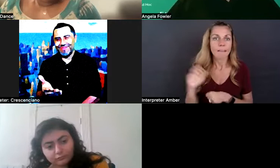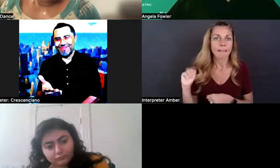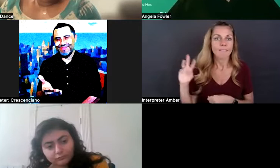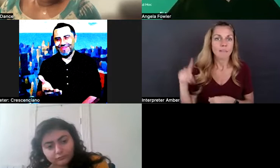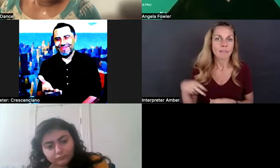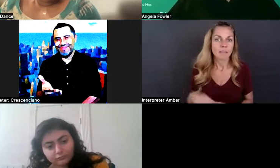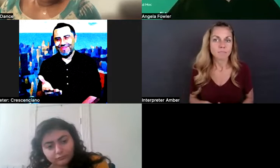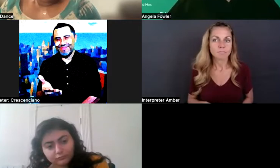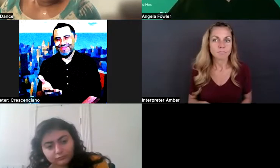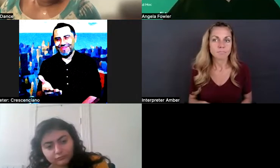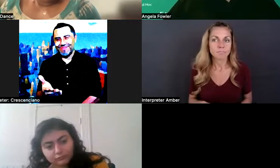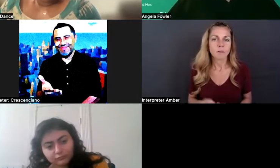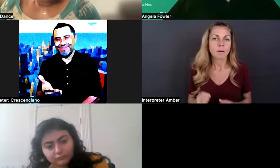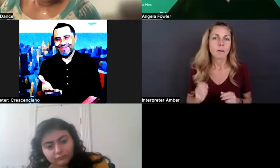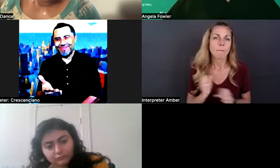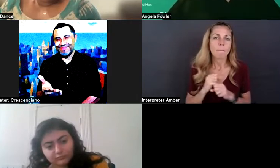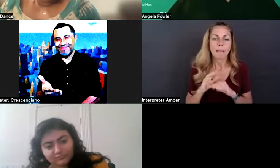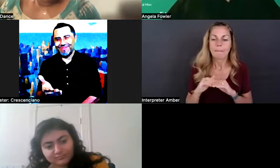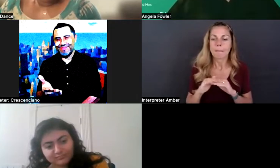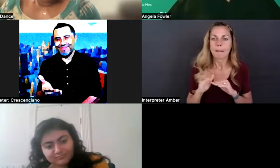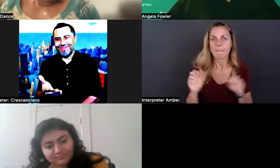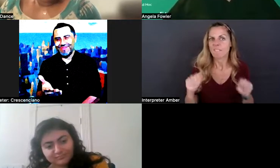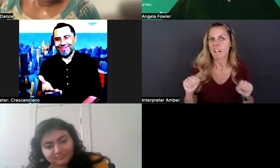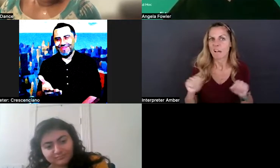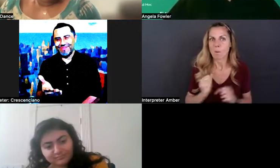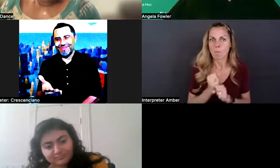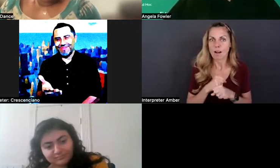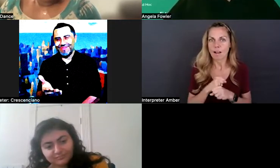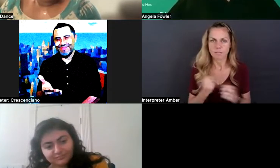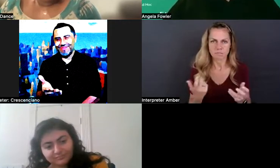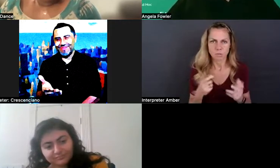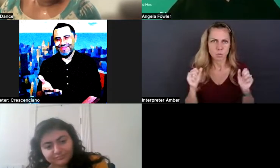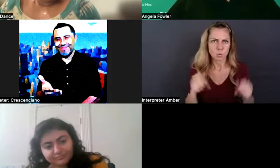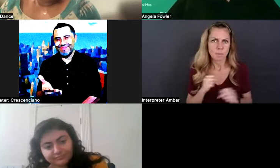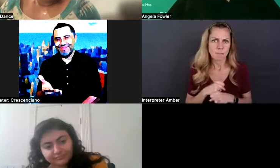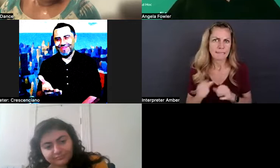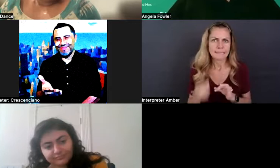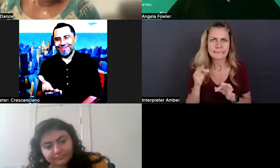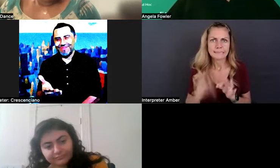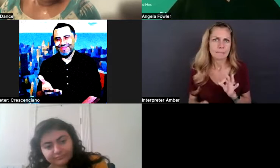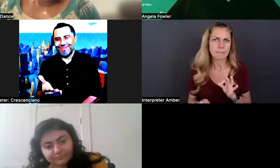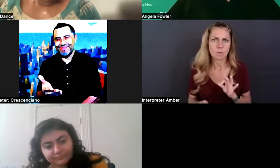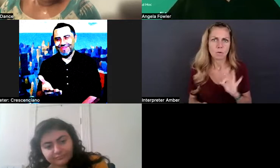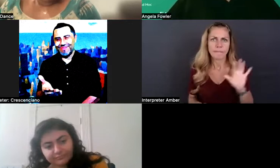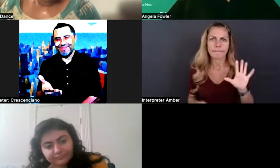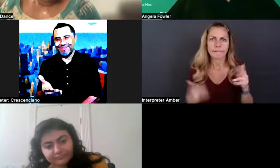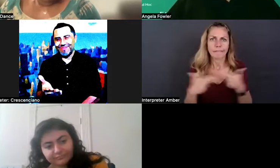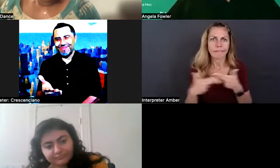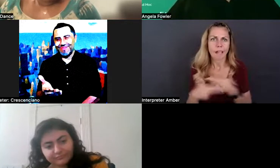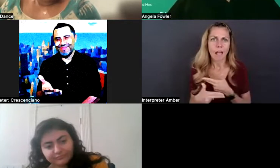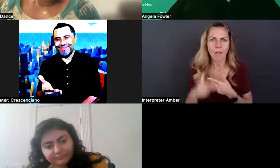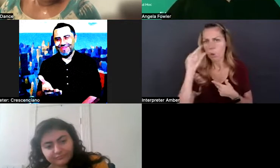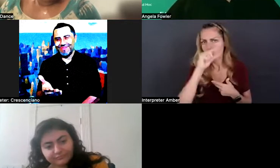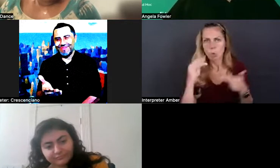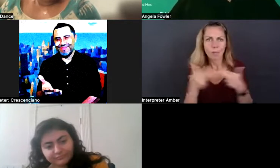create a most viable product, right? Like who's to say, you can't make a simple five point, you know, five slide Google slide deck